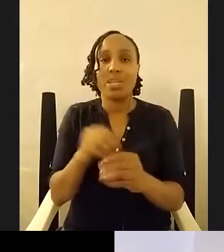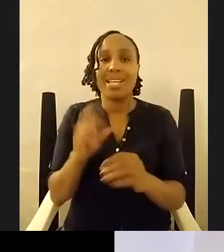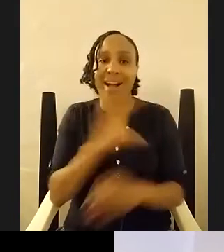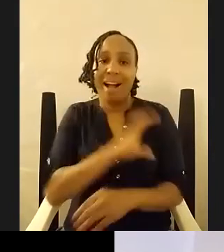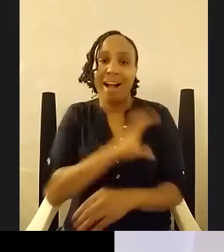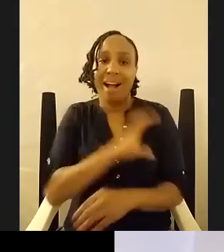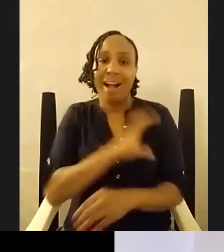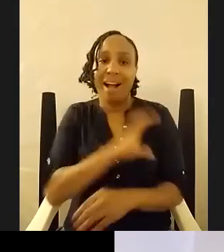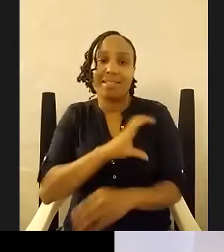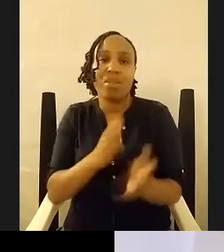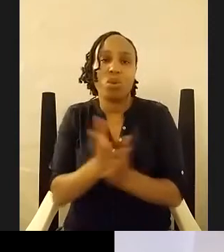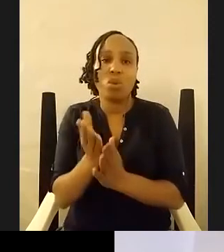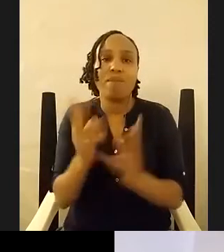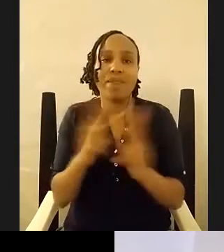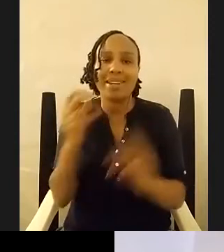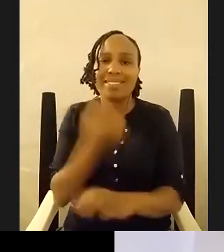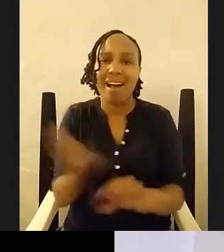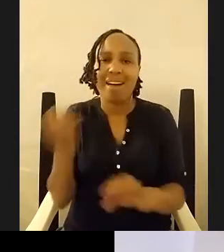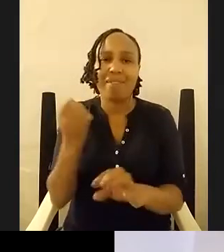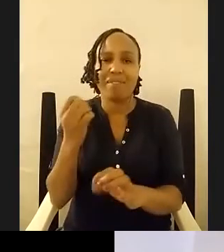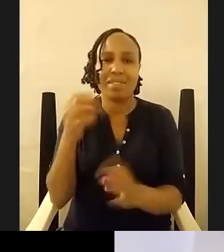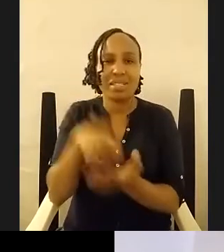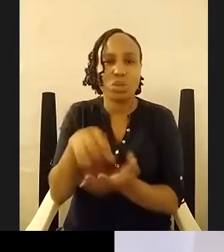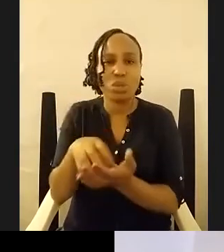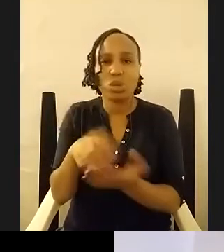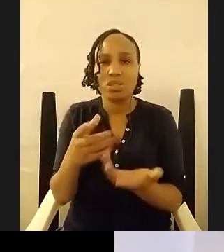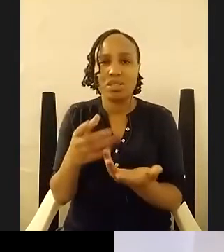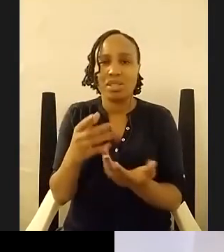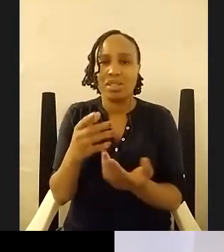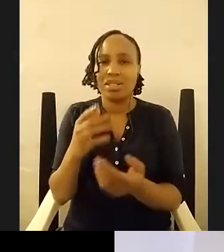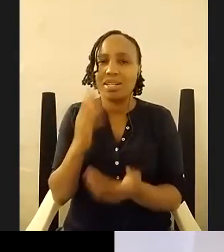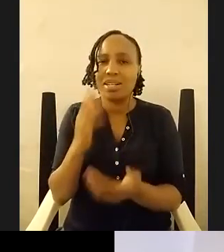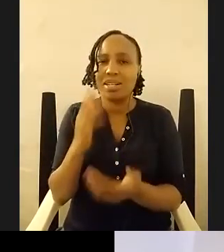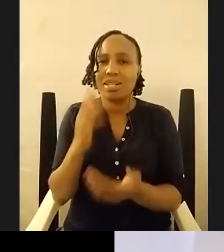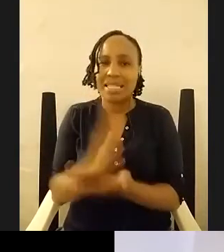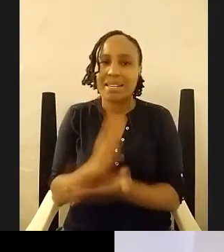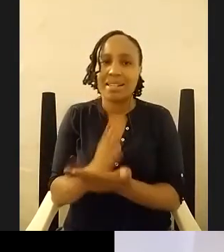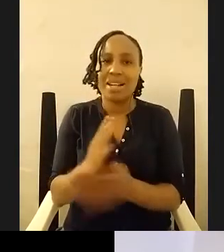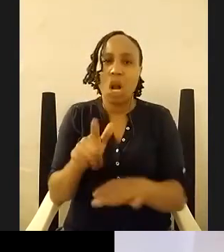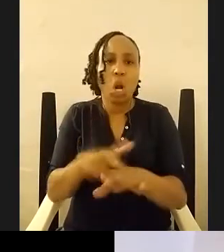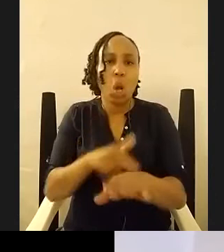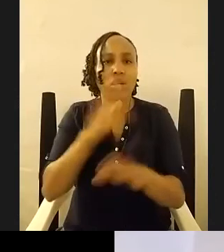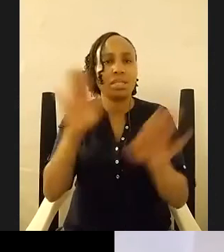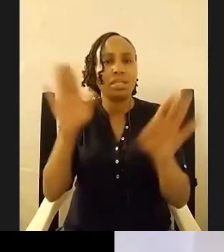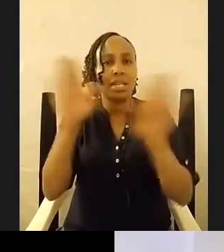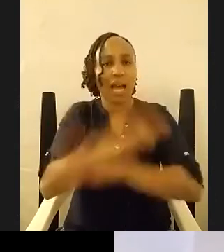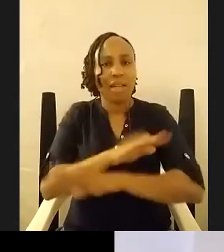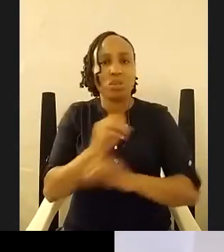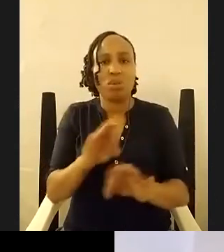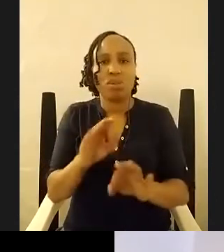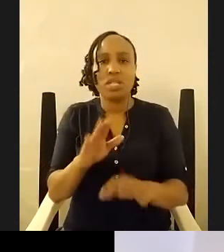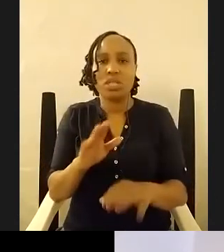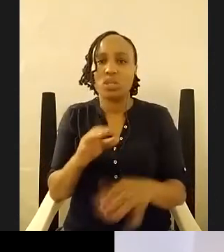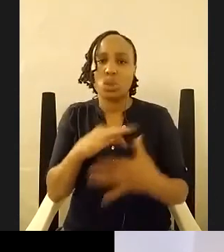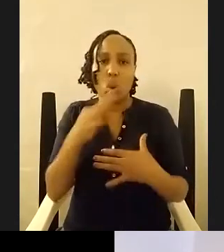situations long night literally literally long nights of the soul and it was when i first got it i was just like yo